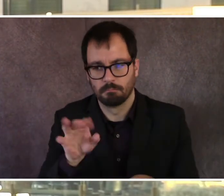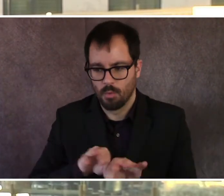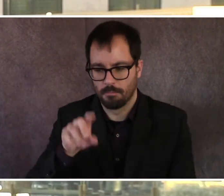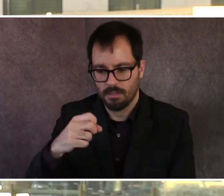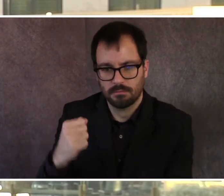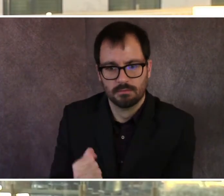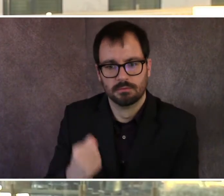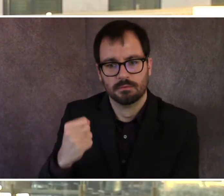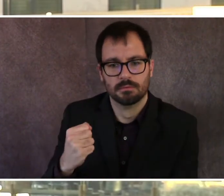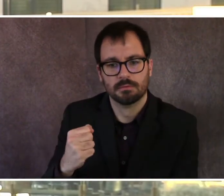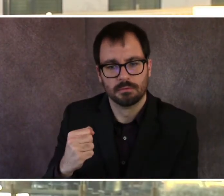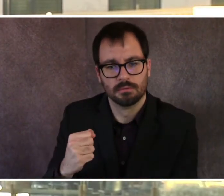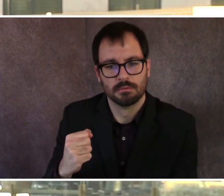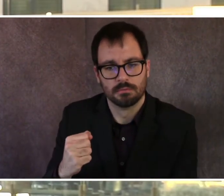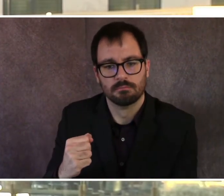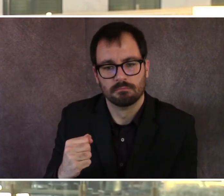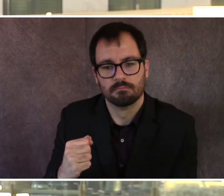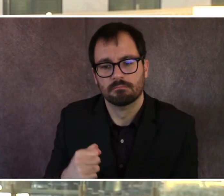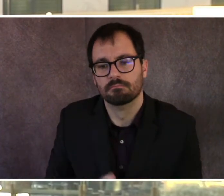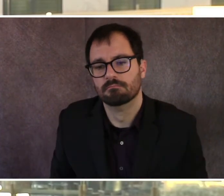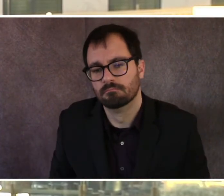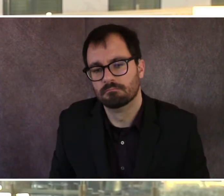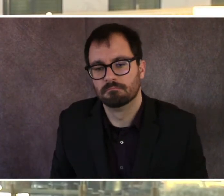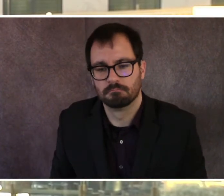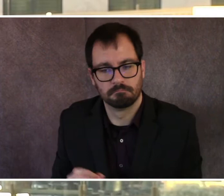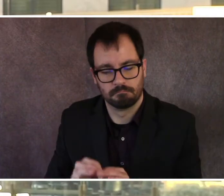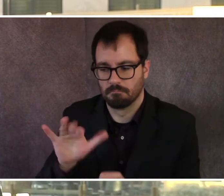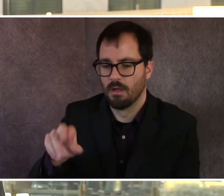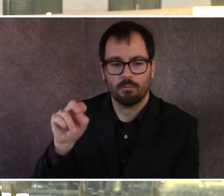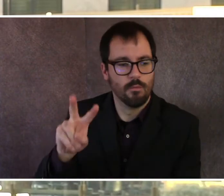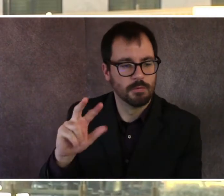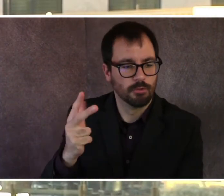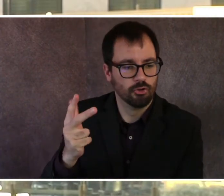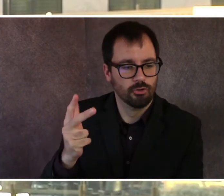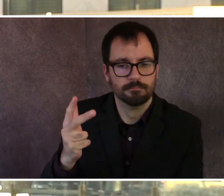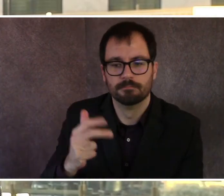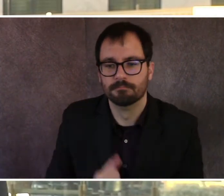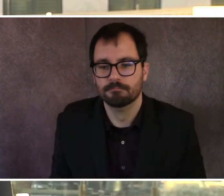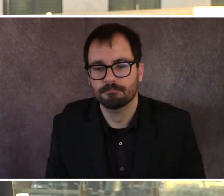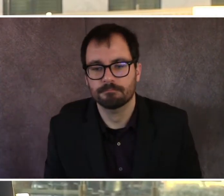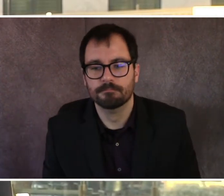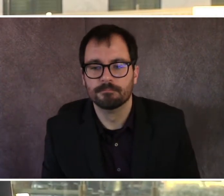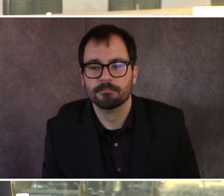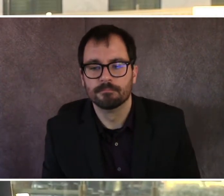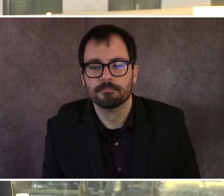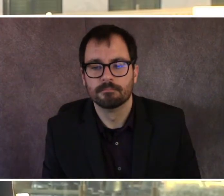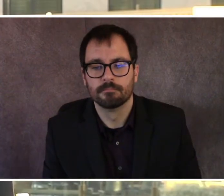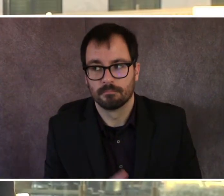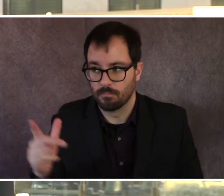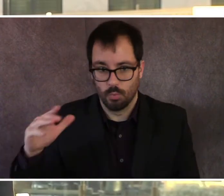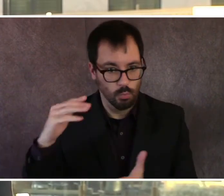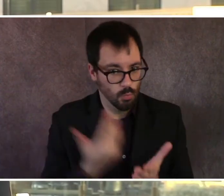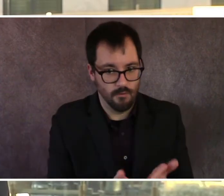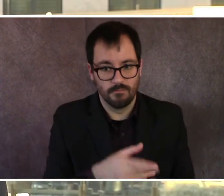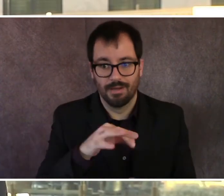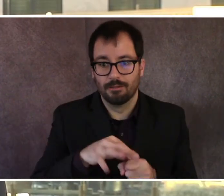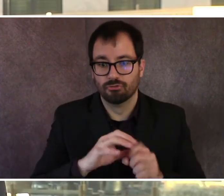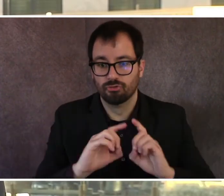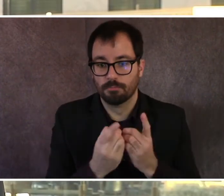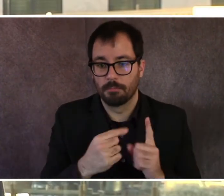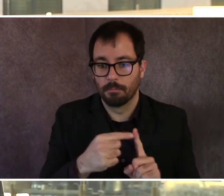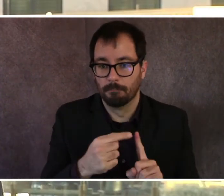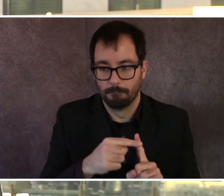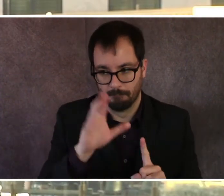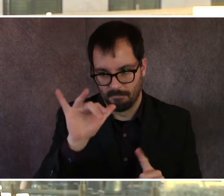in Boston and Massachusetts. As long as your ballots postmarked by November 3rd and it gets to an election department by a particular date,